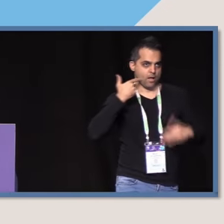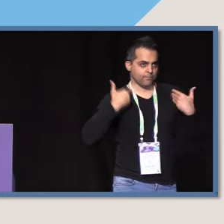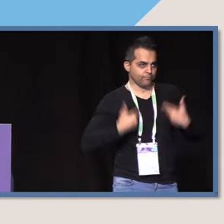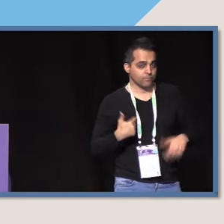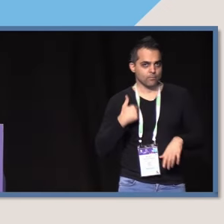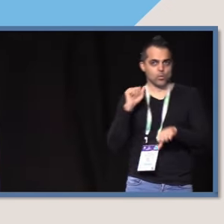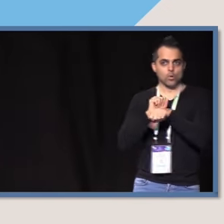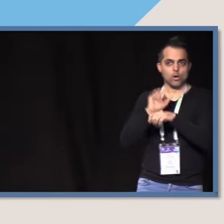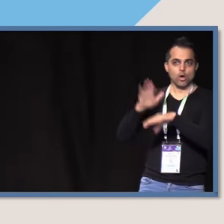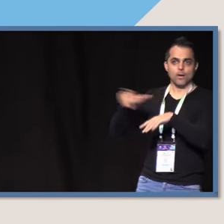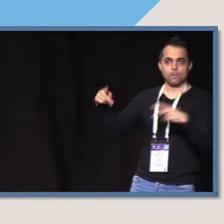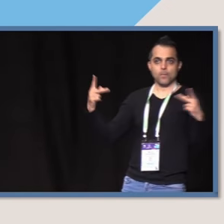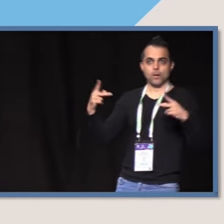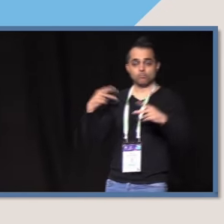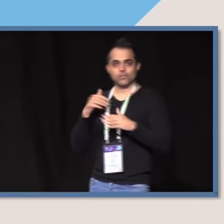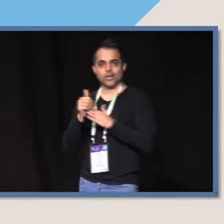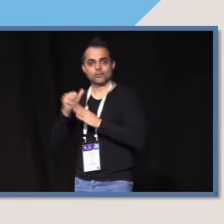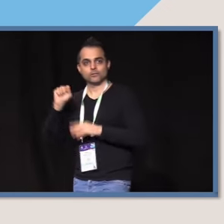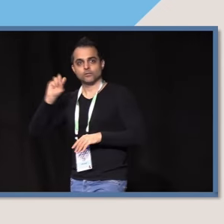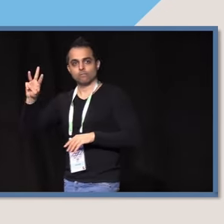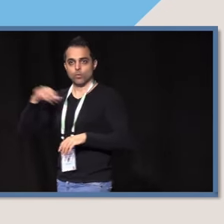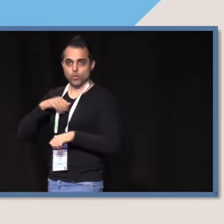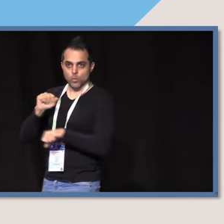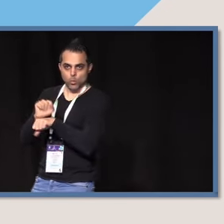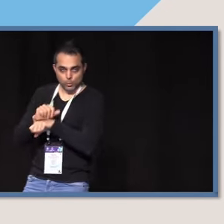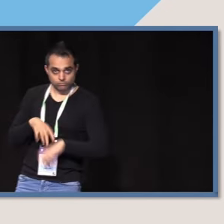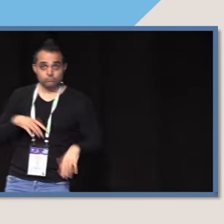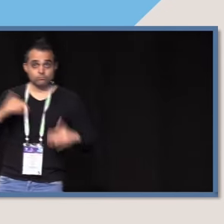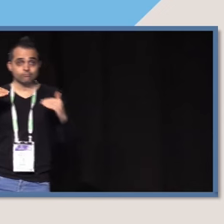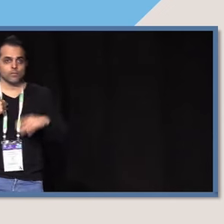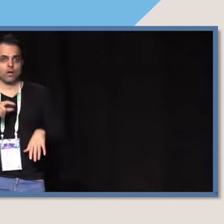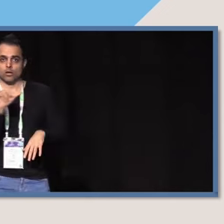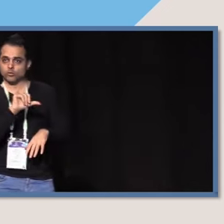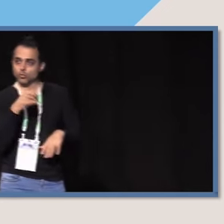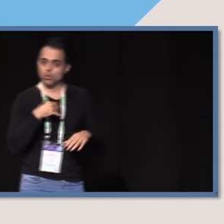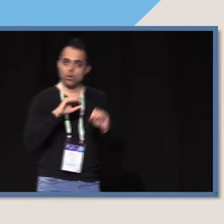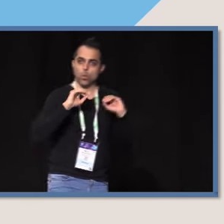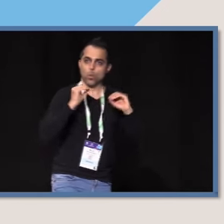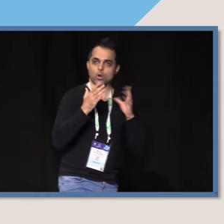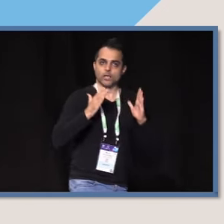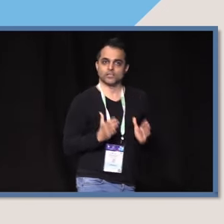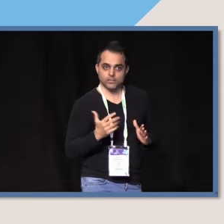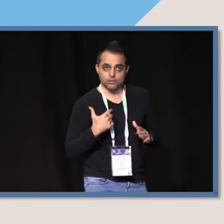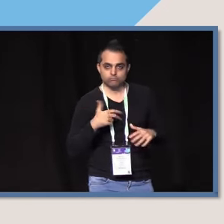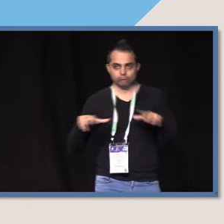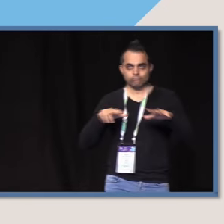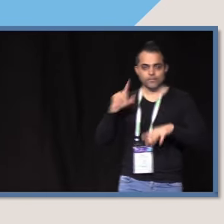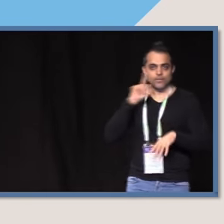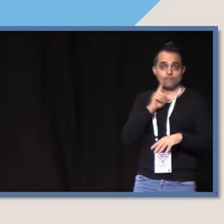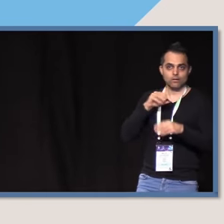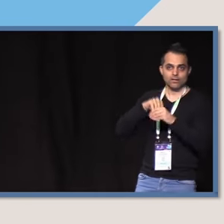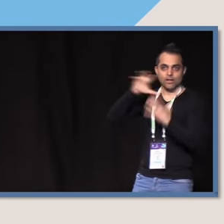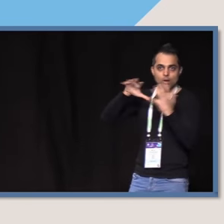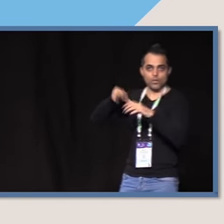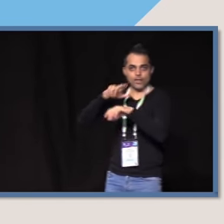My name is Milad. I work for EPAM Systems. I'm a lead software engineer there. I'm also the co